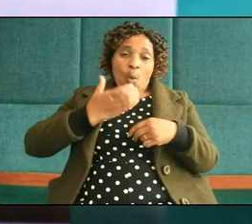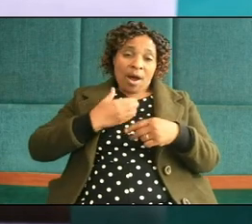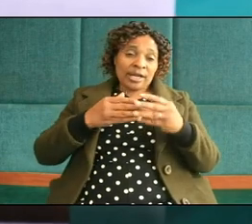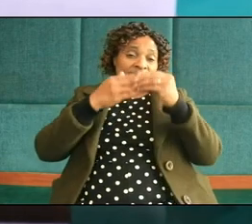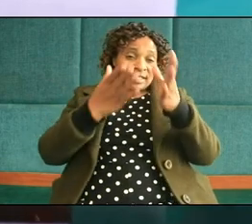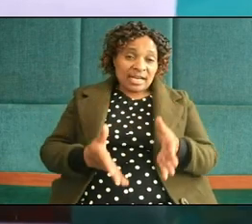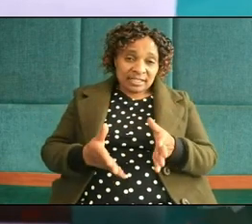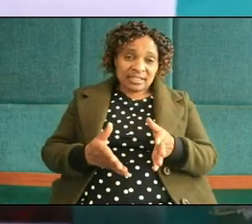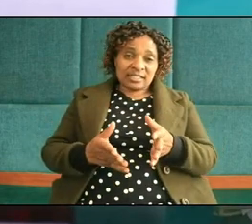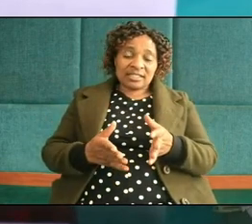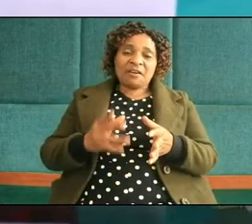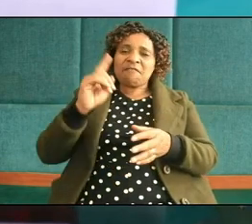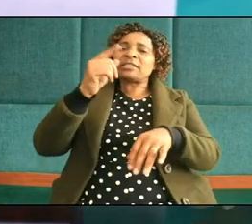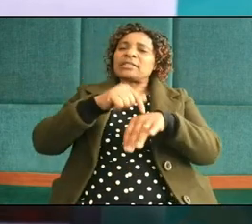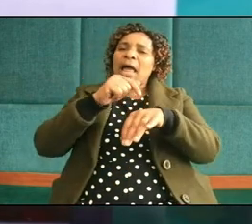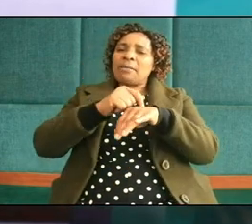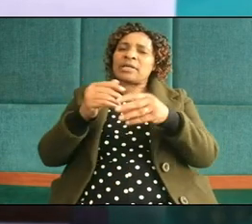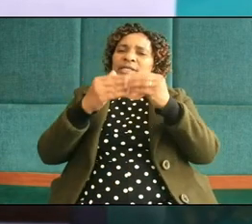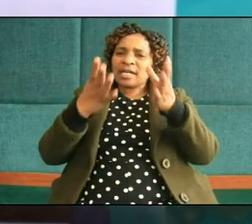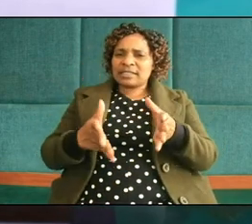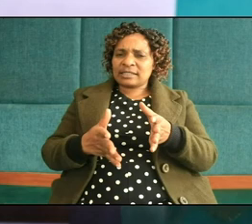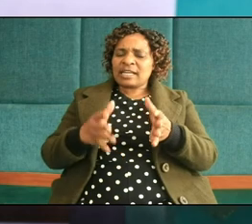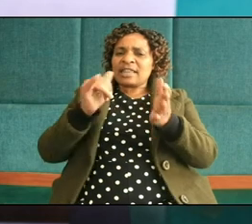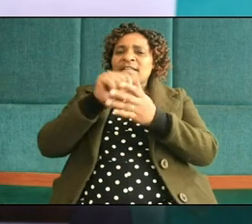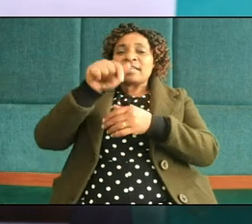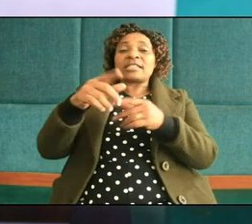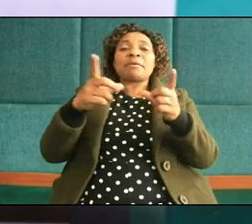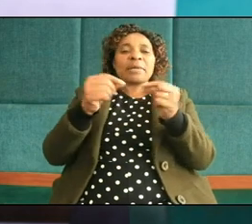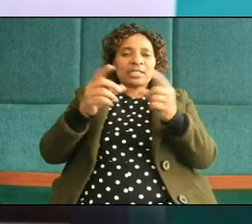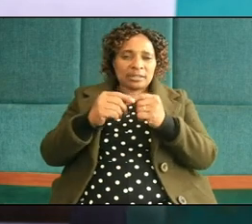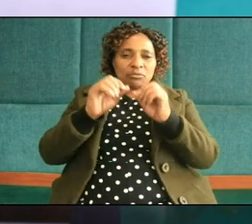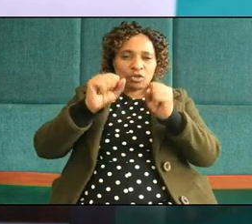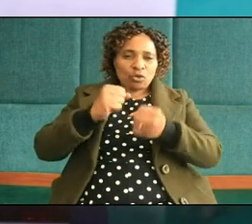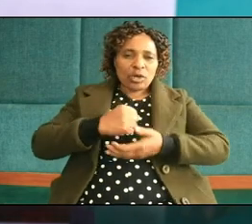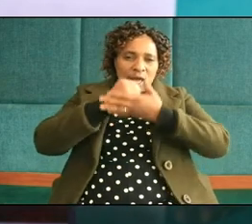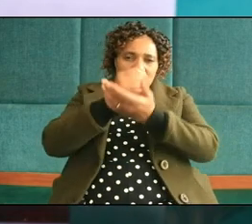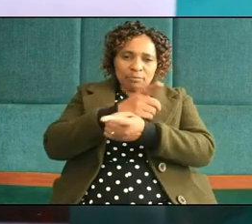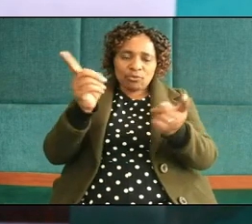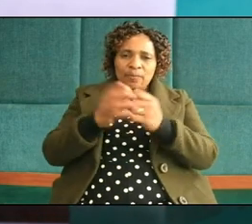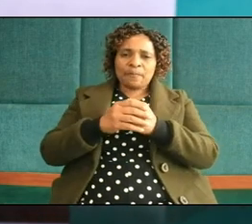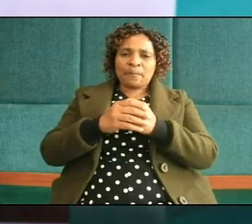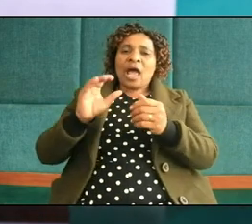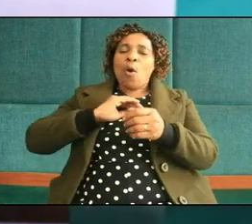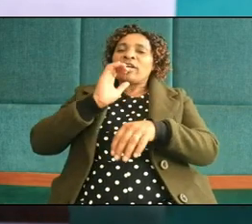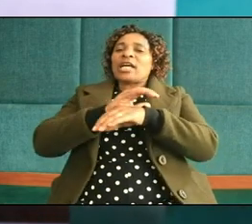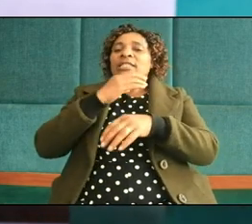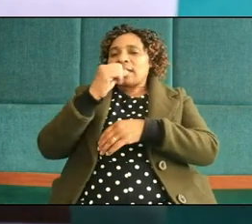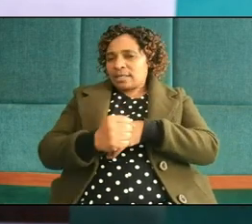but find leaders does this message concern you our church elders